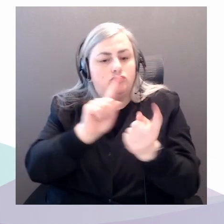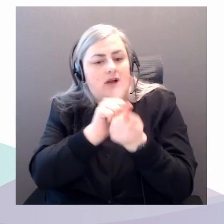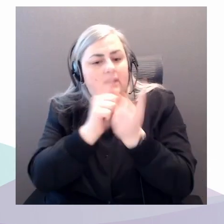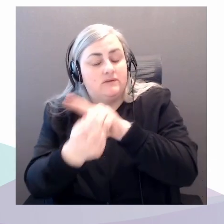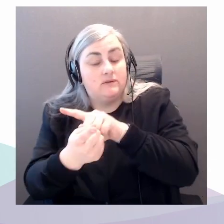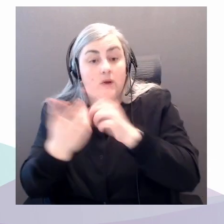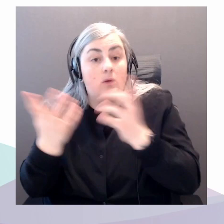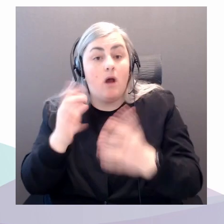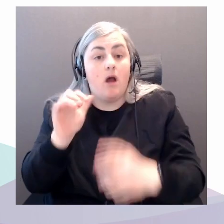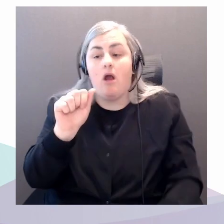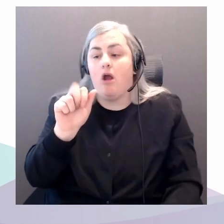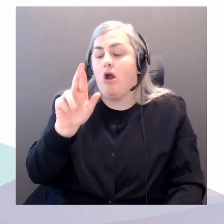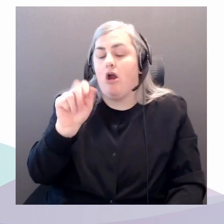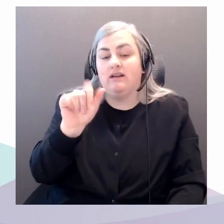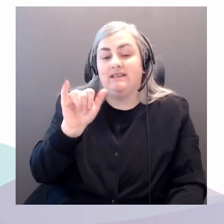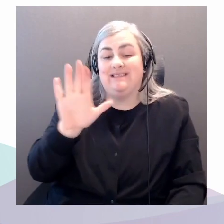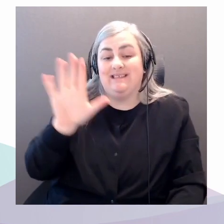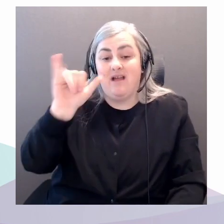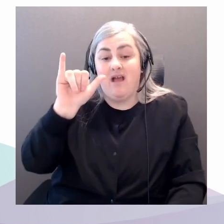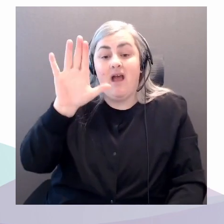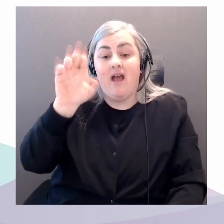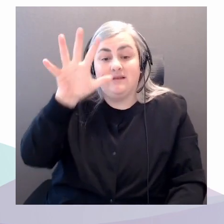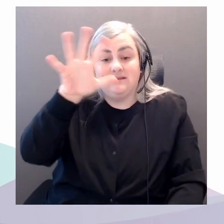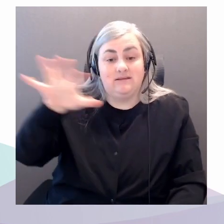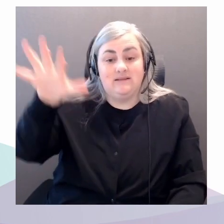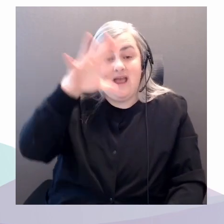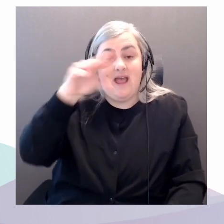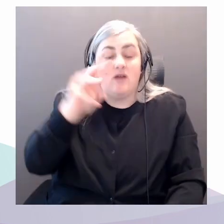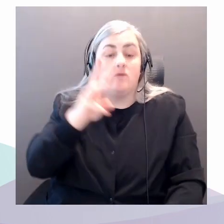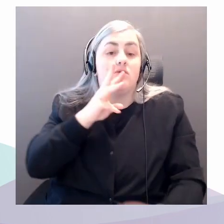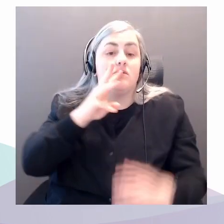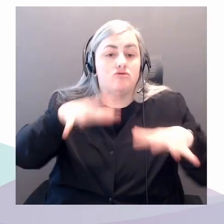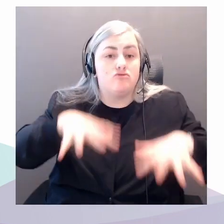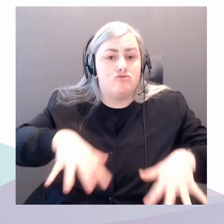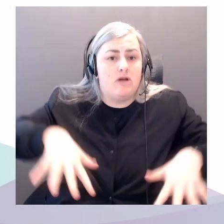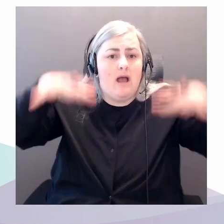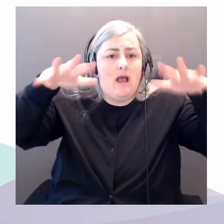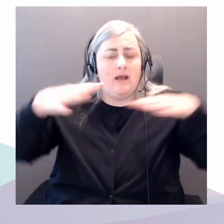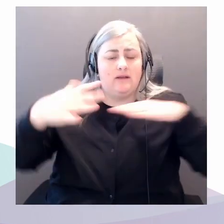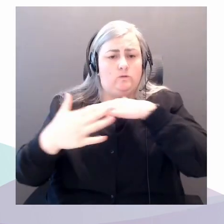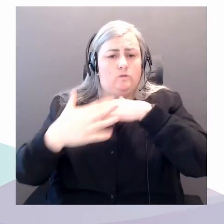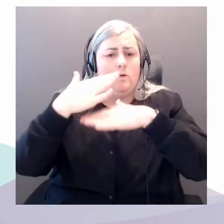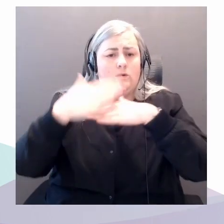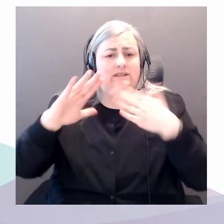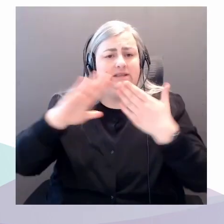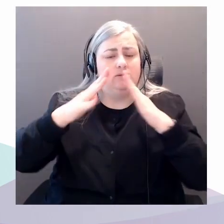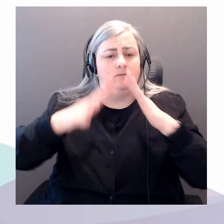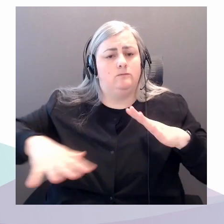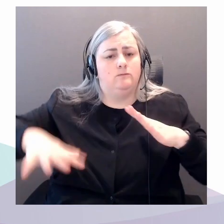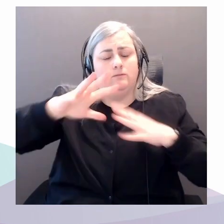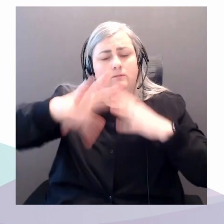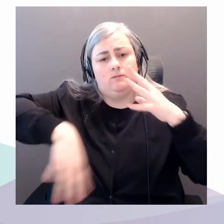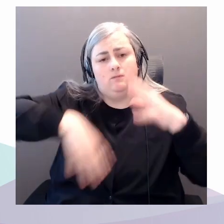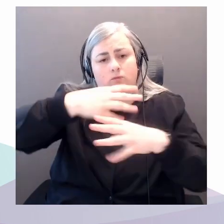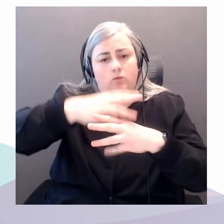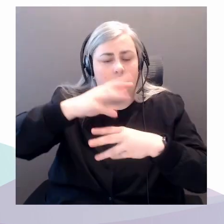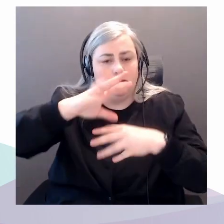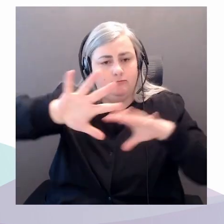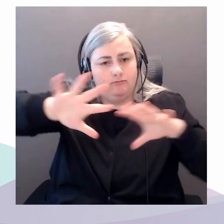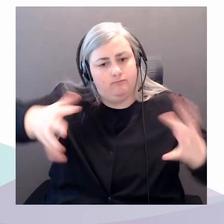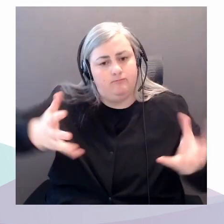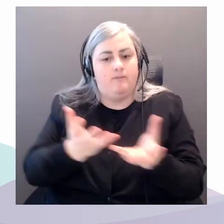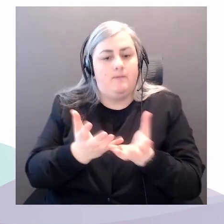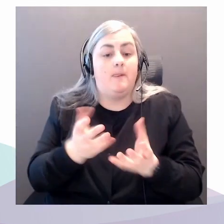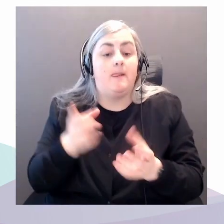in coastal cities around the world. Dr. Howe will moderate a discussion with Dr. Zeeman and Dr.